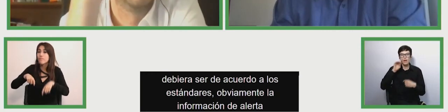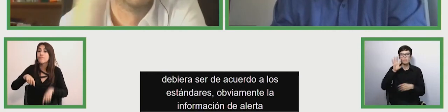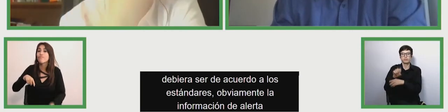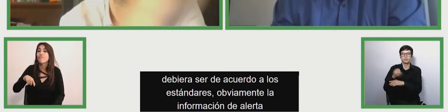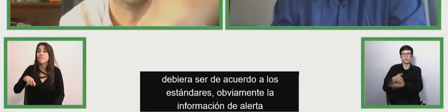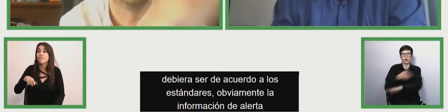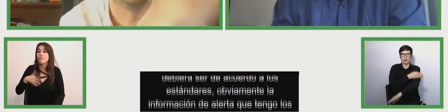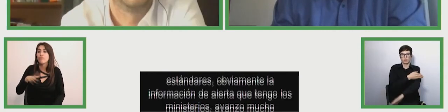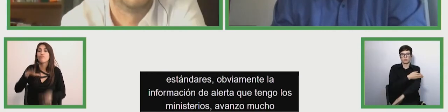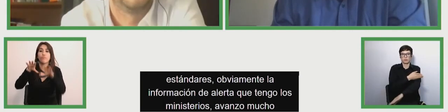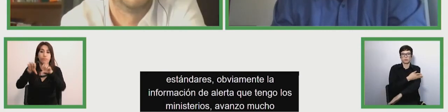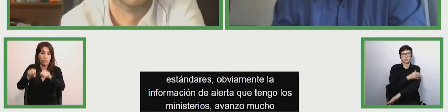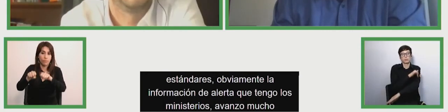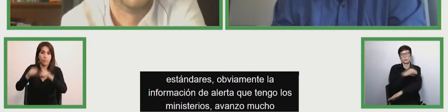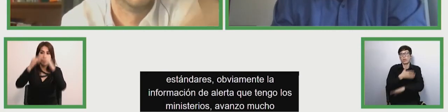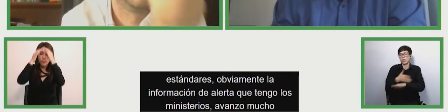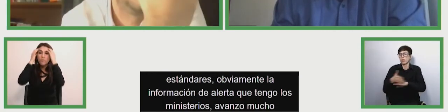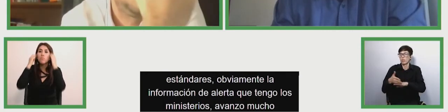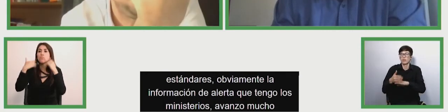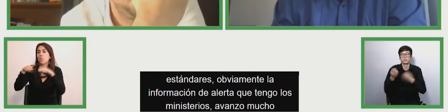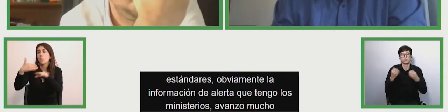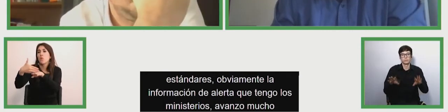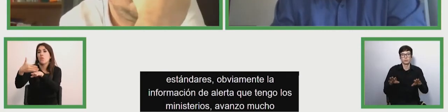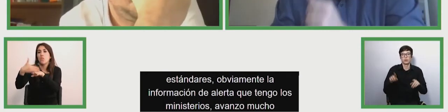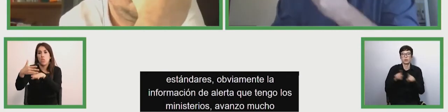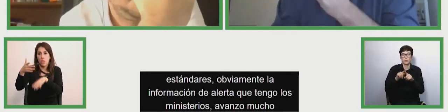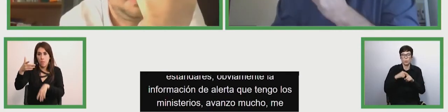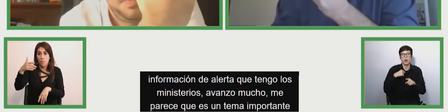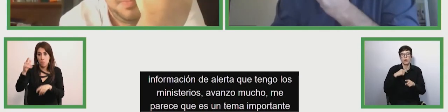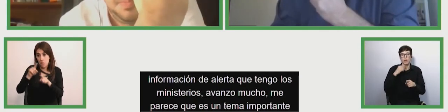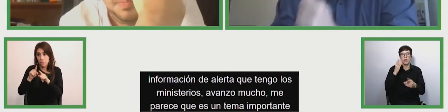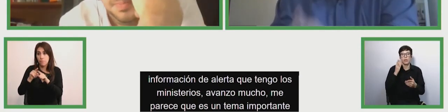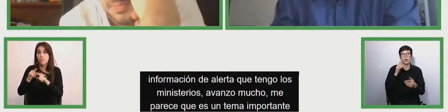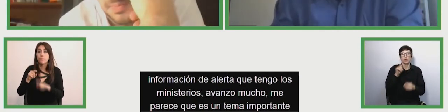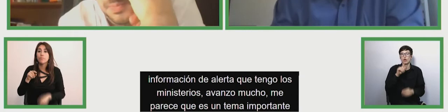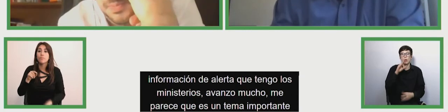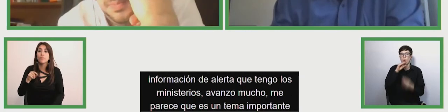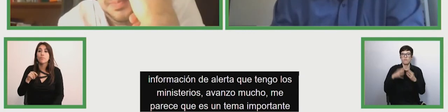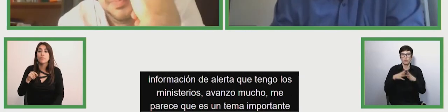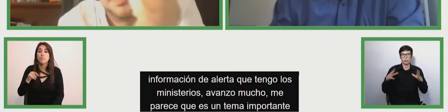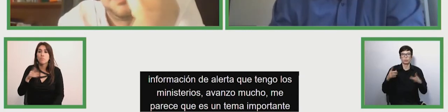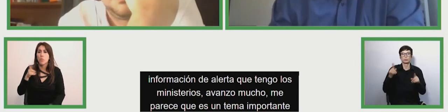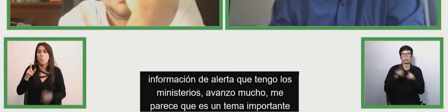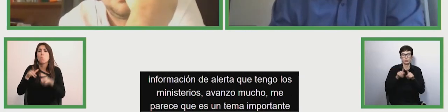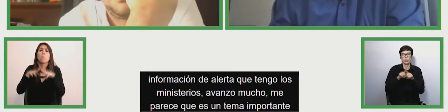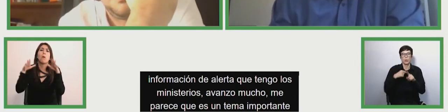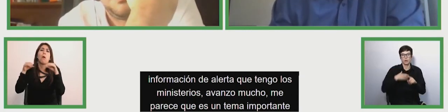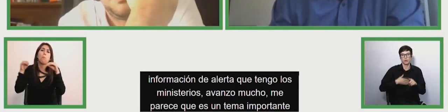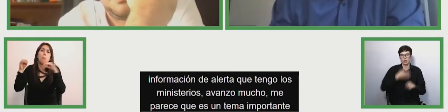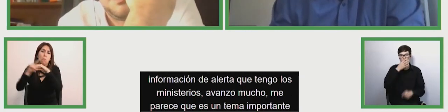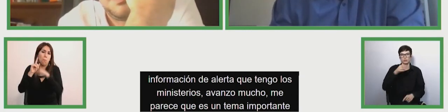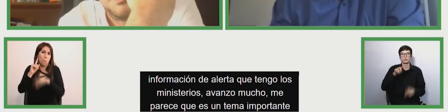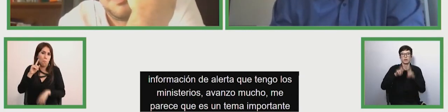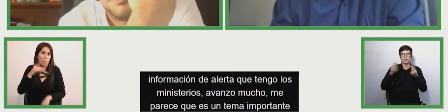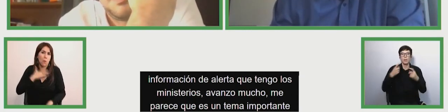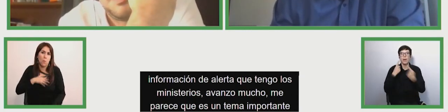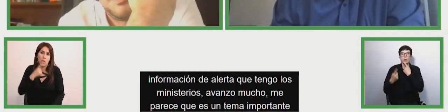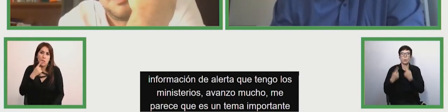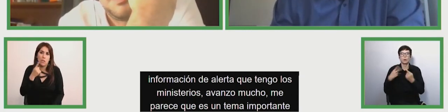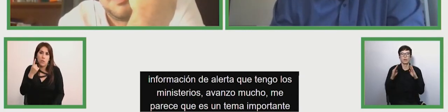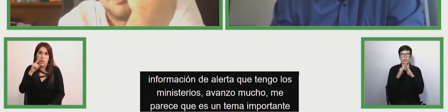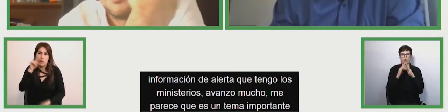early detection we haven't talked much about that but i think it's important and also to add the home